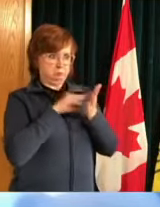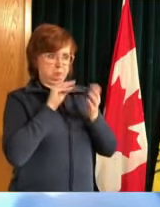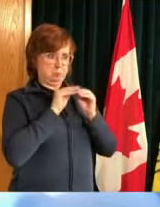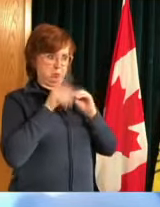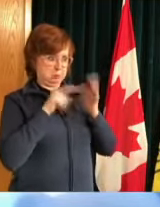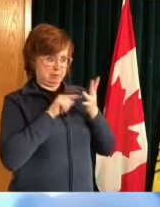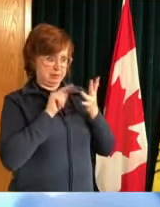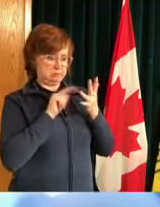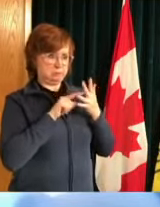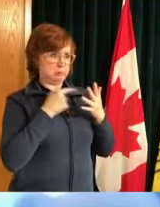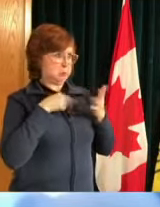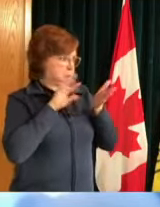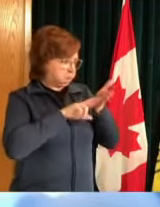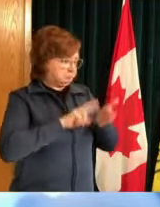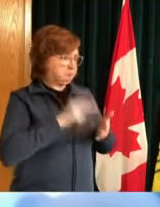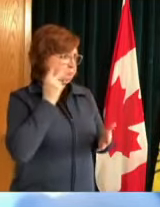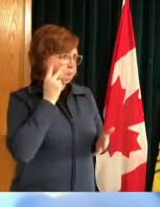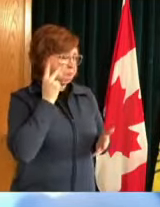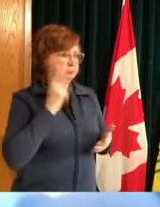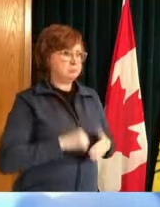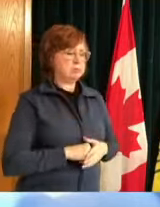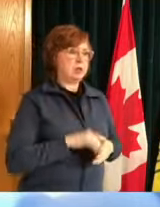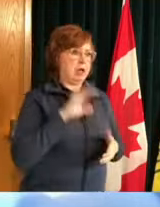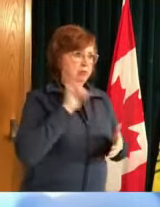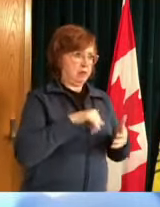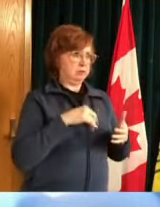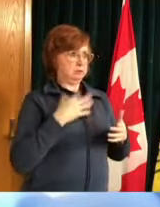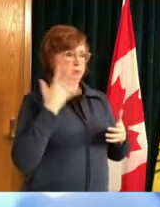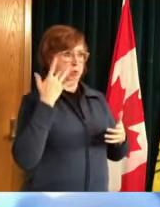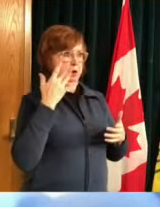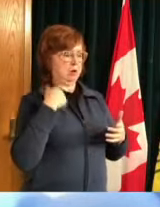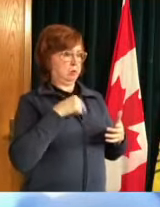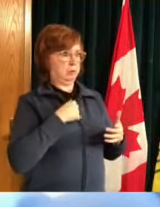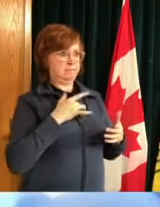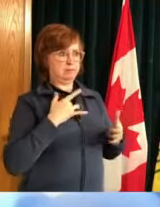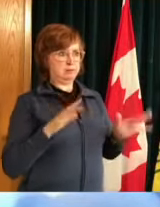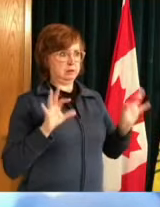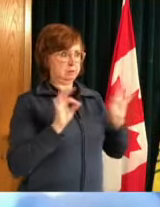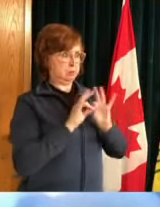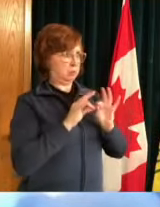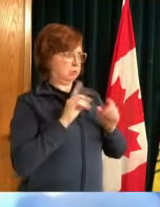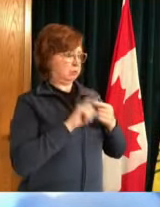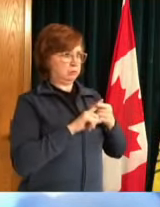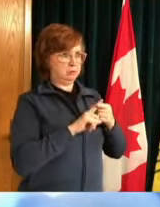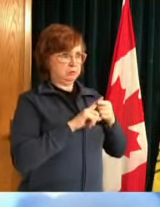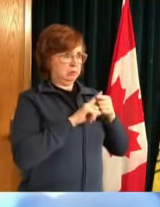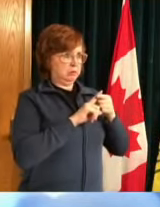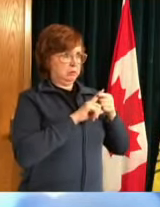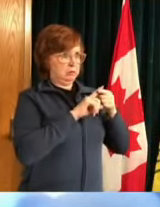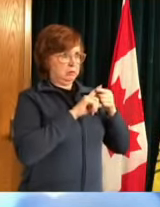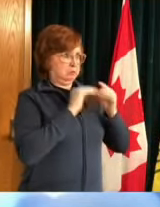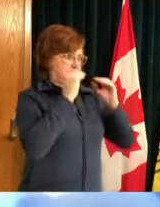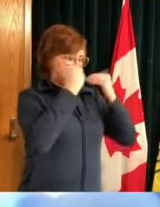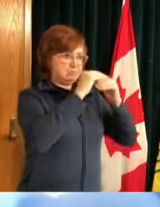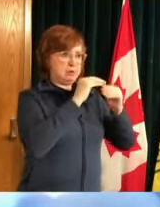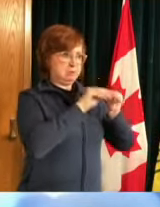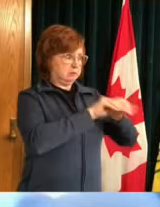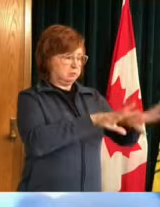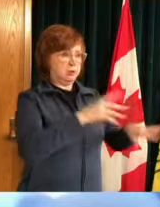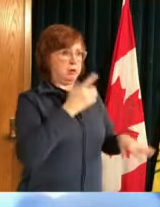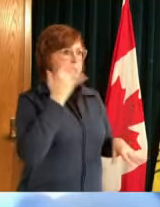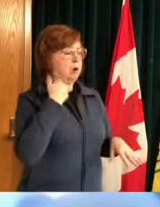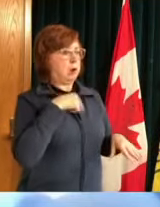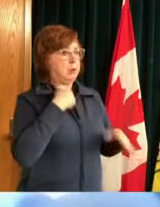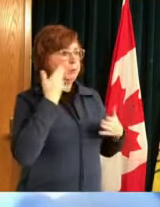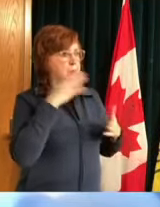we have to we want to keep forward cases as low as possible irrespective of what strain they are but also we want to delay the introduction and